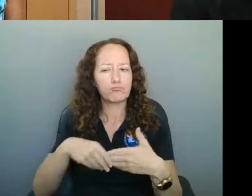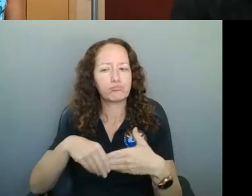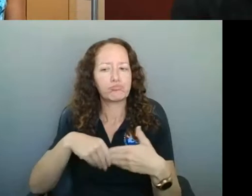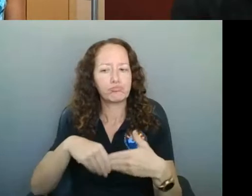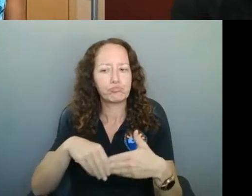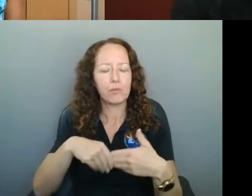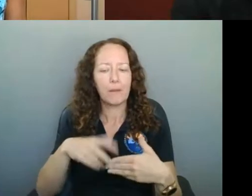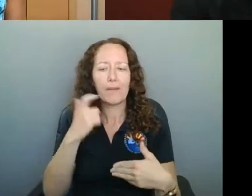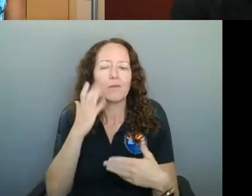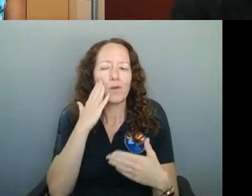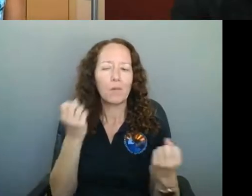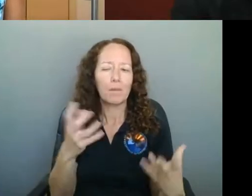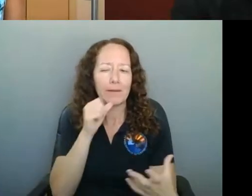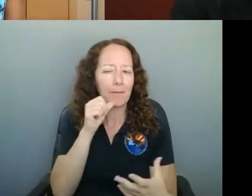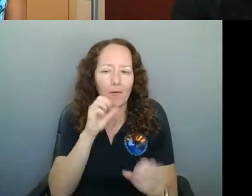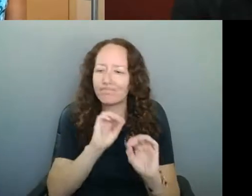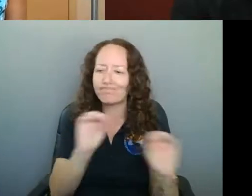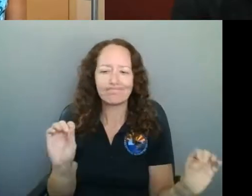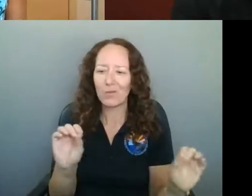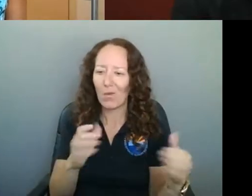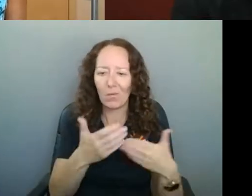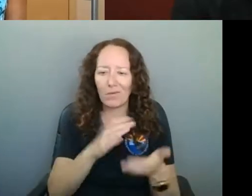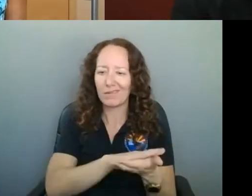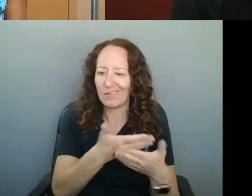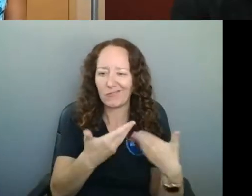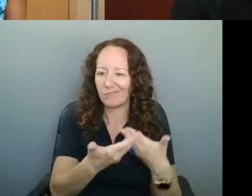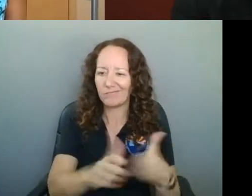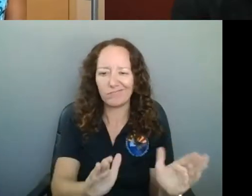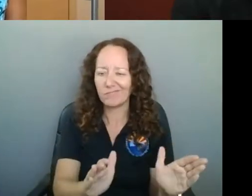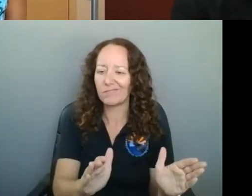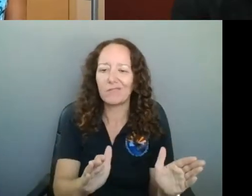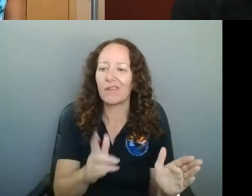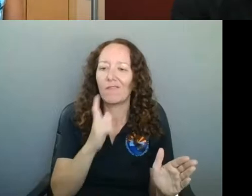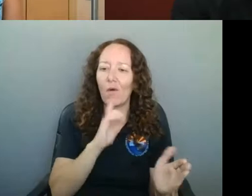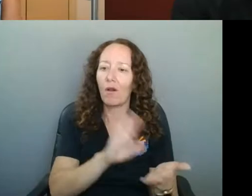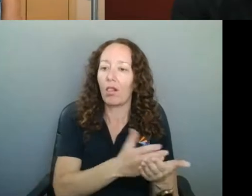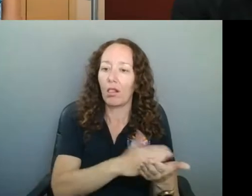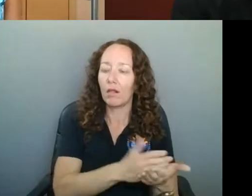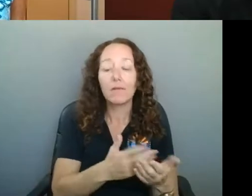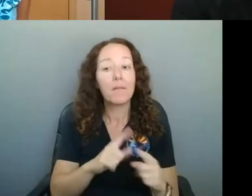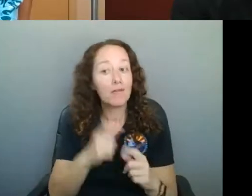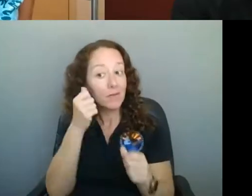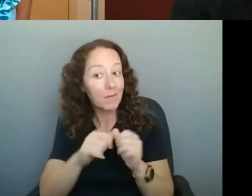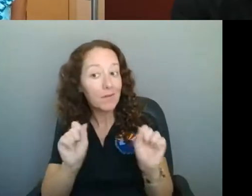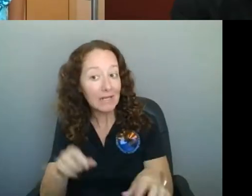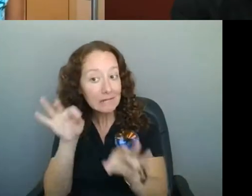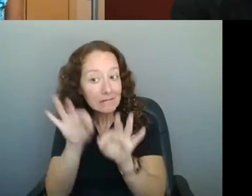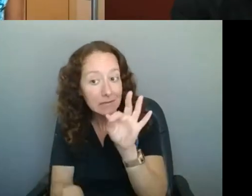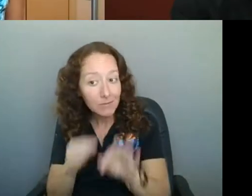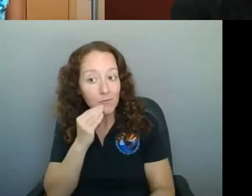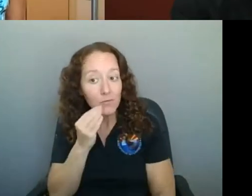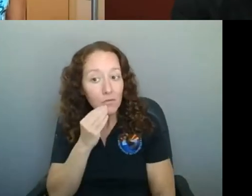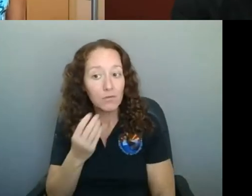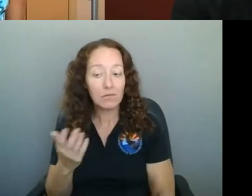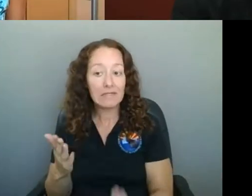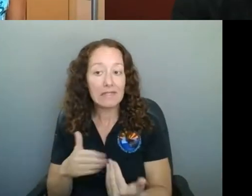kitchen in order to prepare foods. And it can be very simple foods too. It can be things that are, you know, very